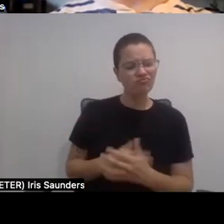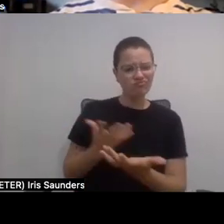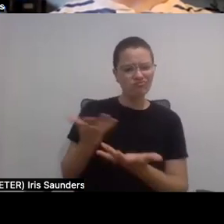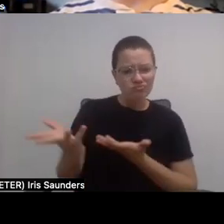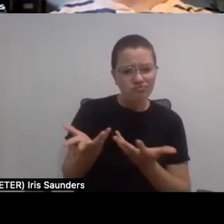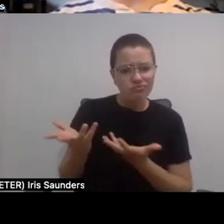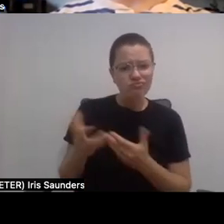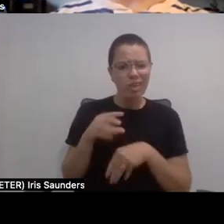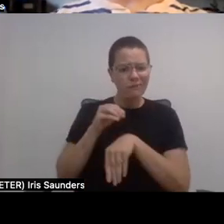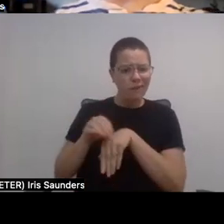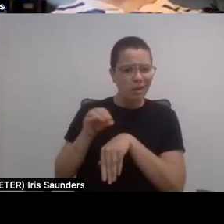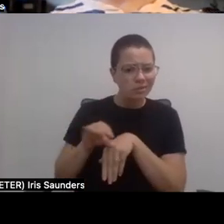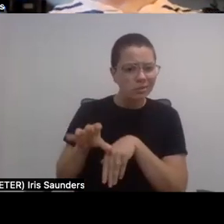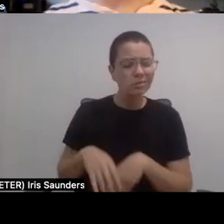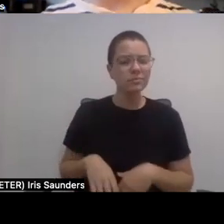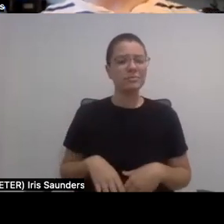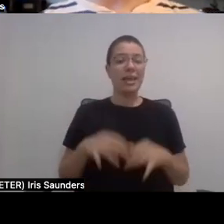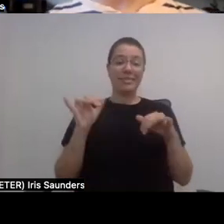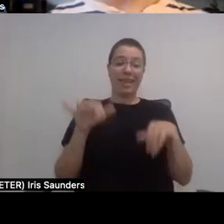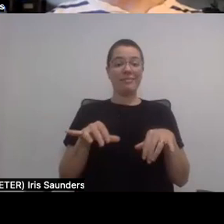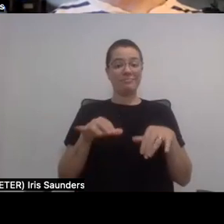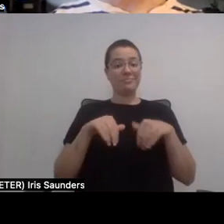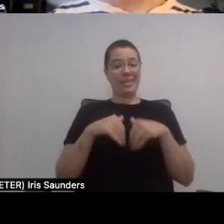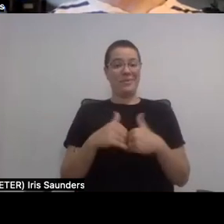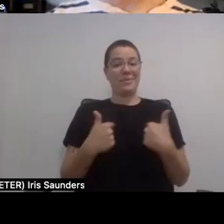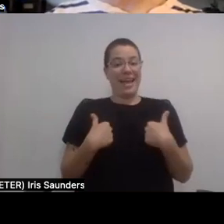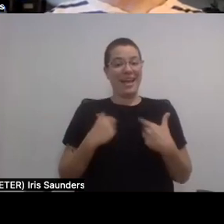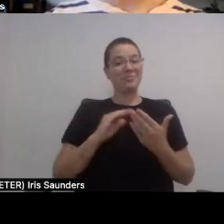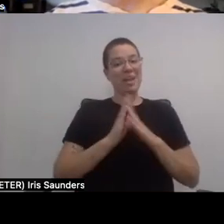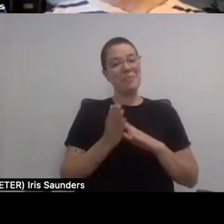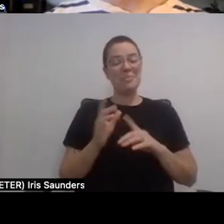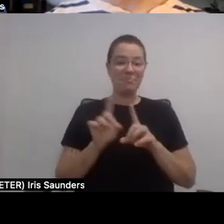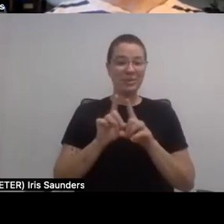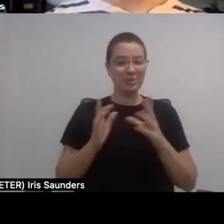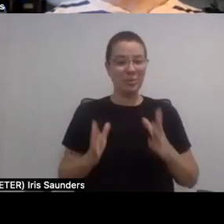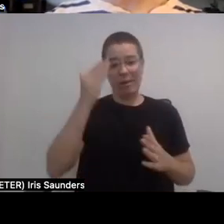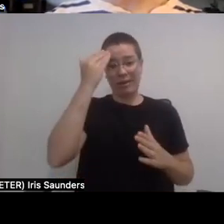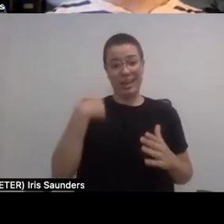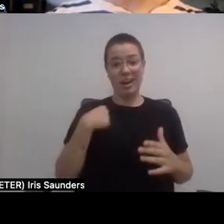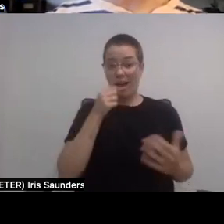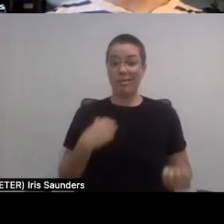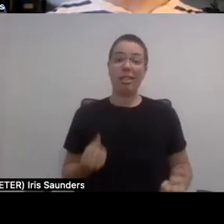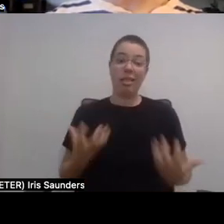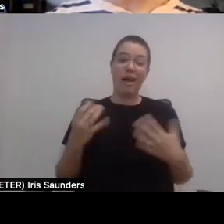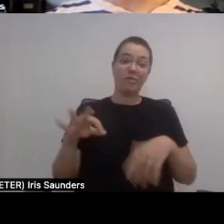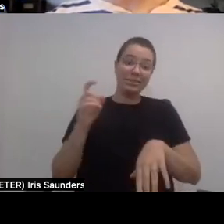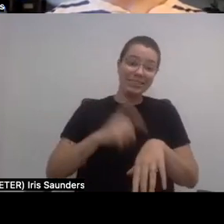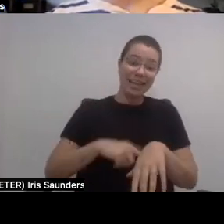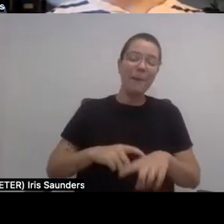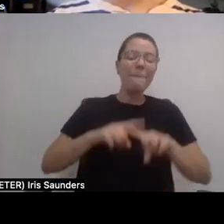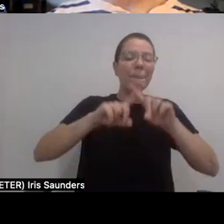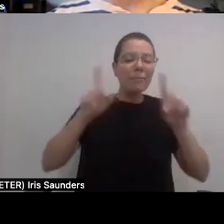That's, like, the most common way I try to be a mentor is because I don't have a lot of time, but I can talk to people for a couple minutes, give them some advice,